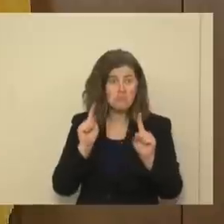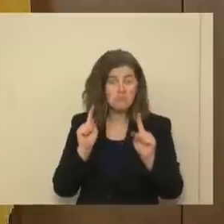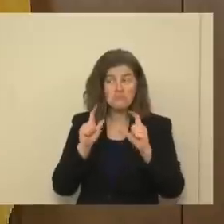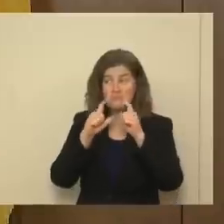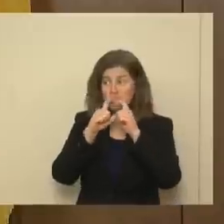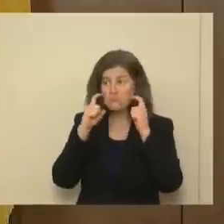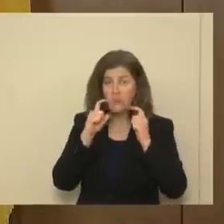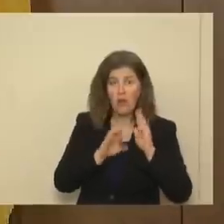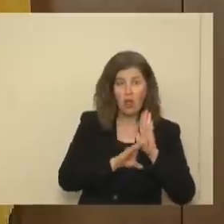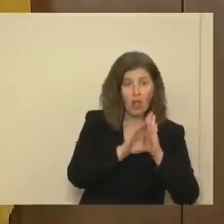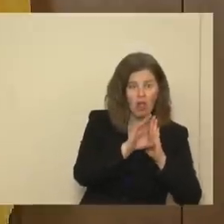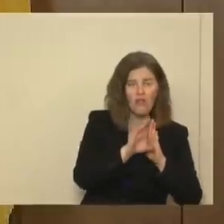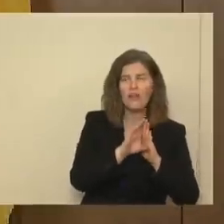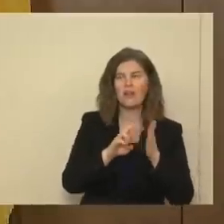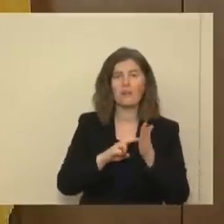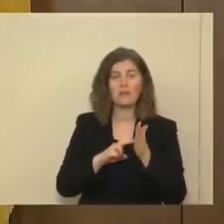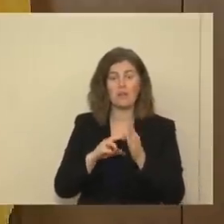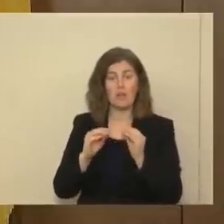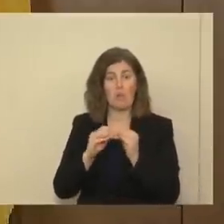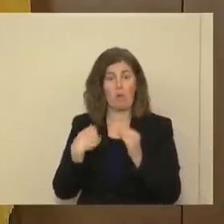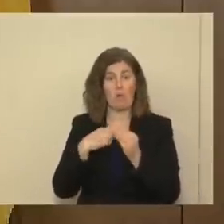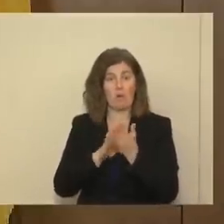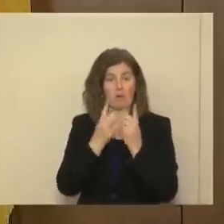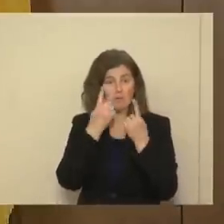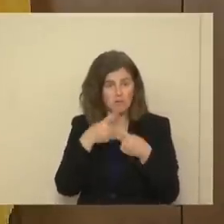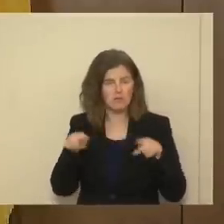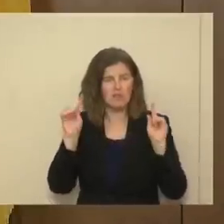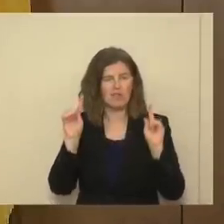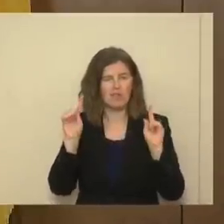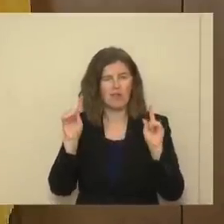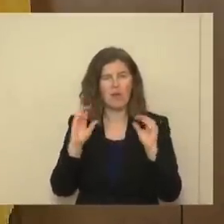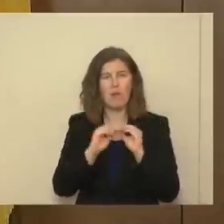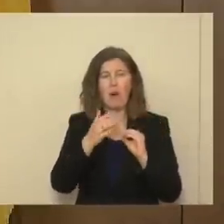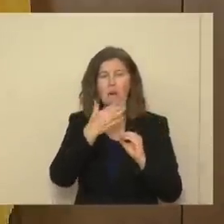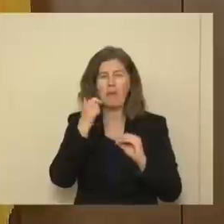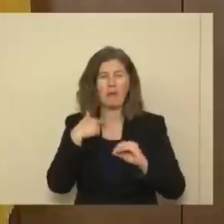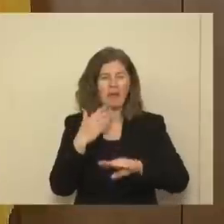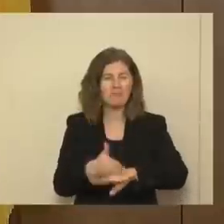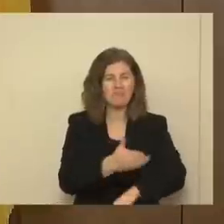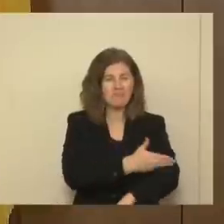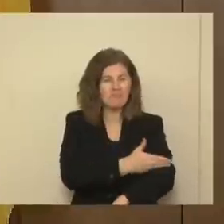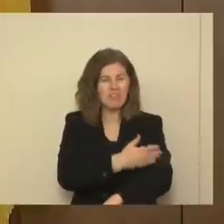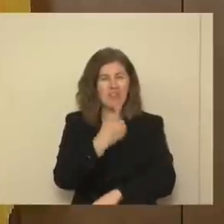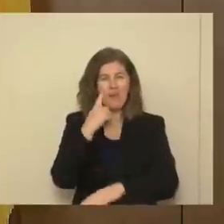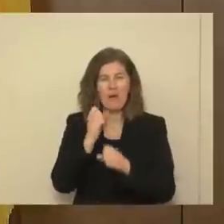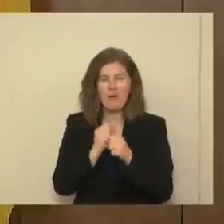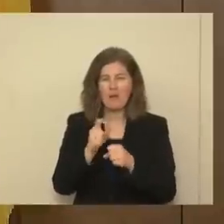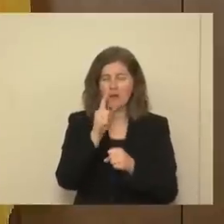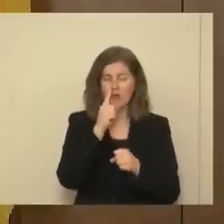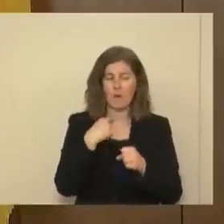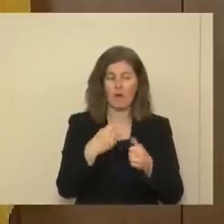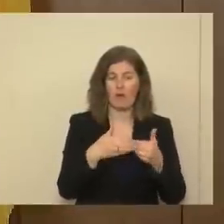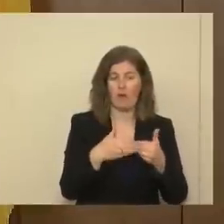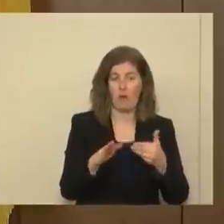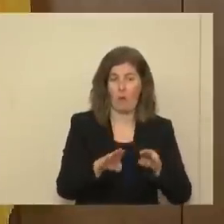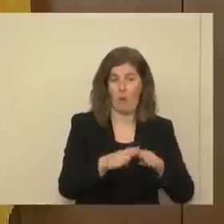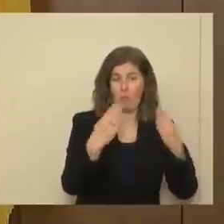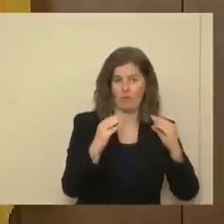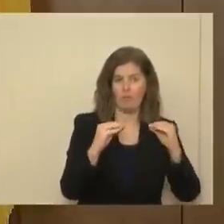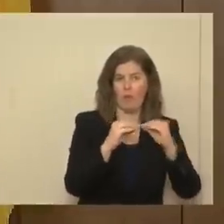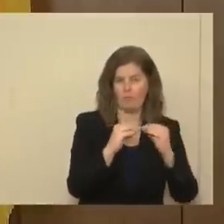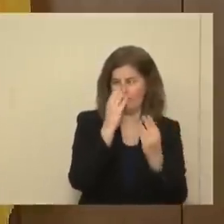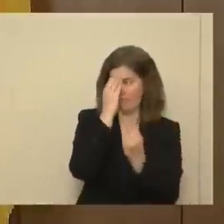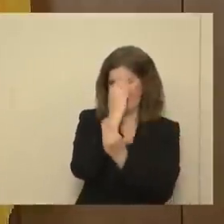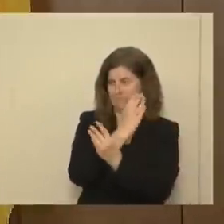the more successful we are, the better we can do at making sure that we open this up. And I will tell you this,